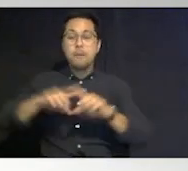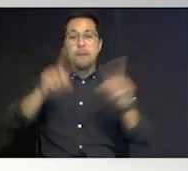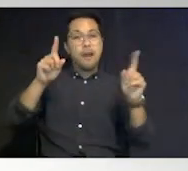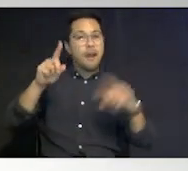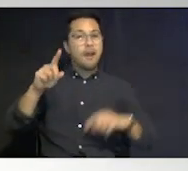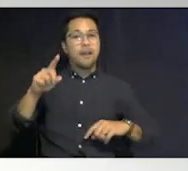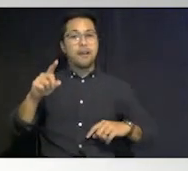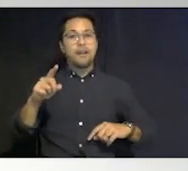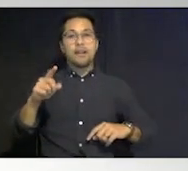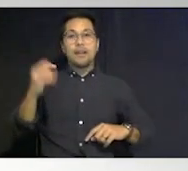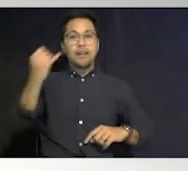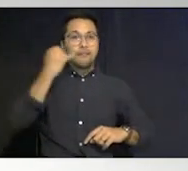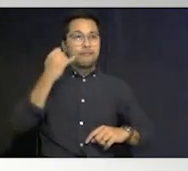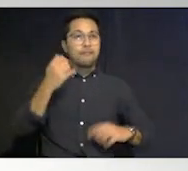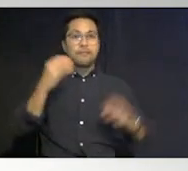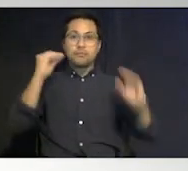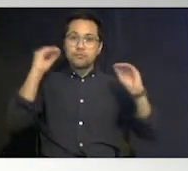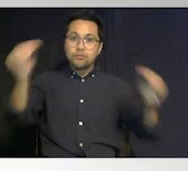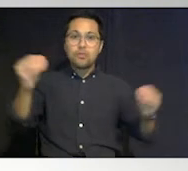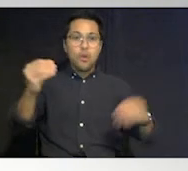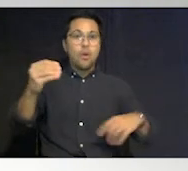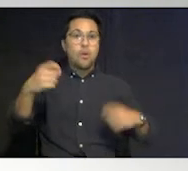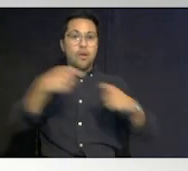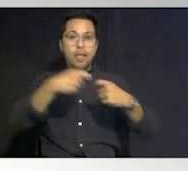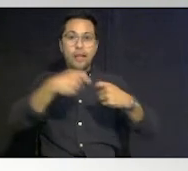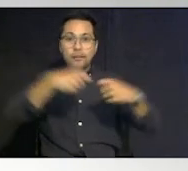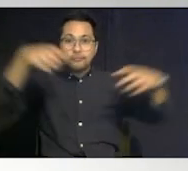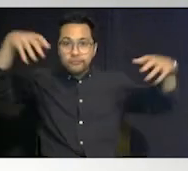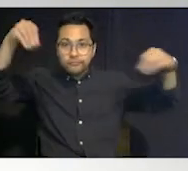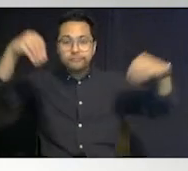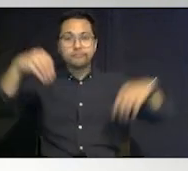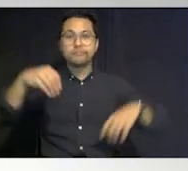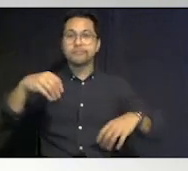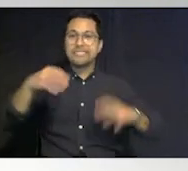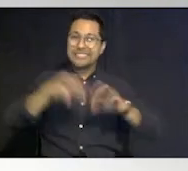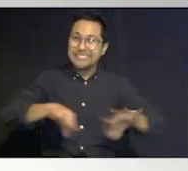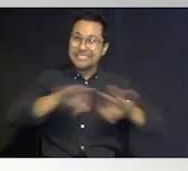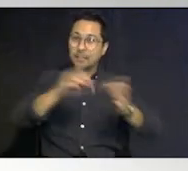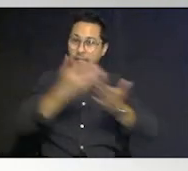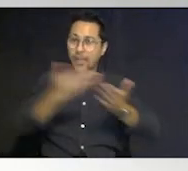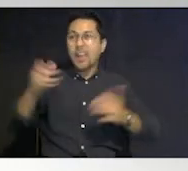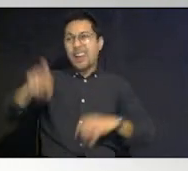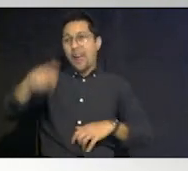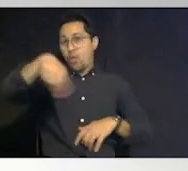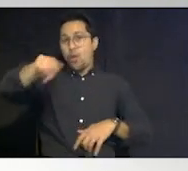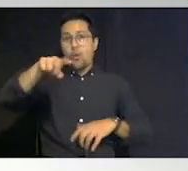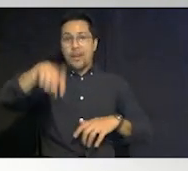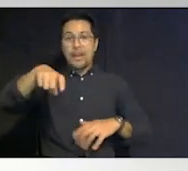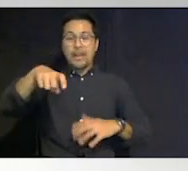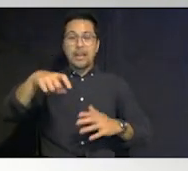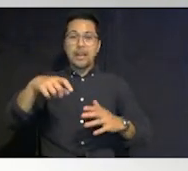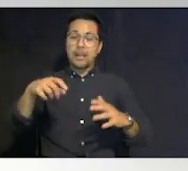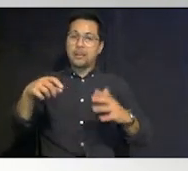perhaps they're without power or without essential items now they're going to need skilled care so you may see emergency rooms become